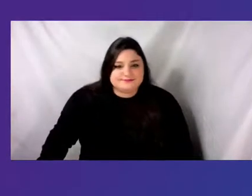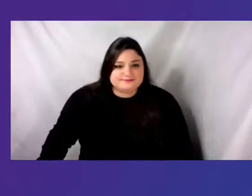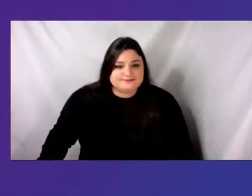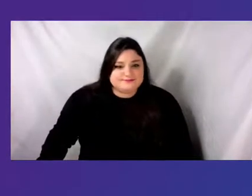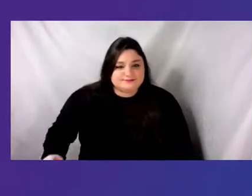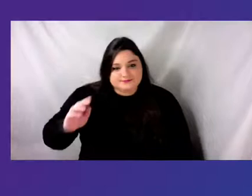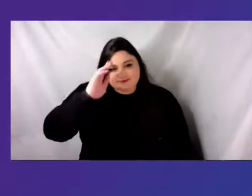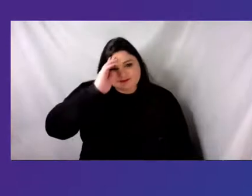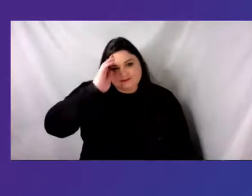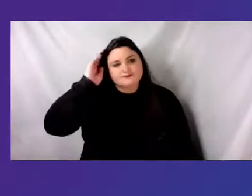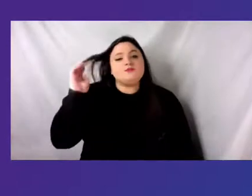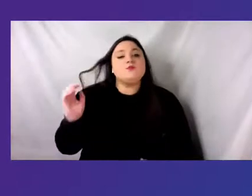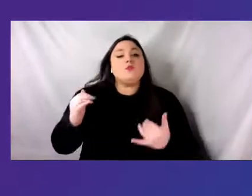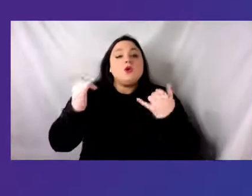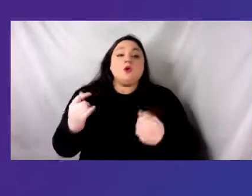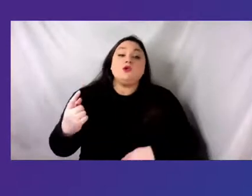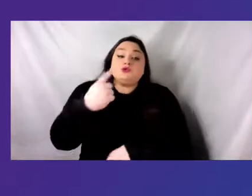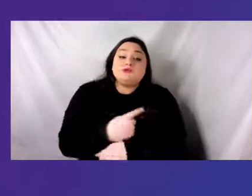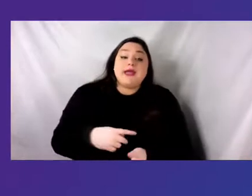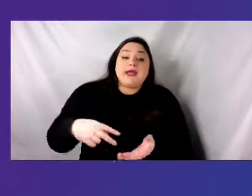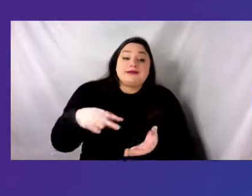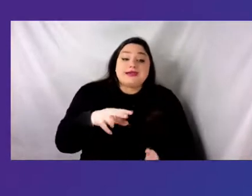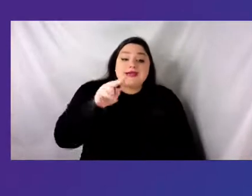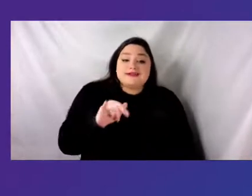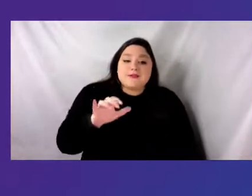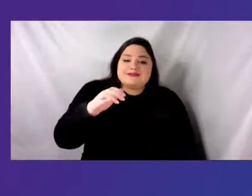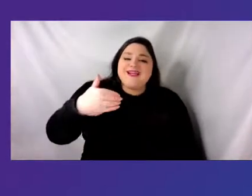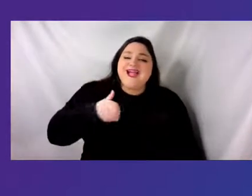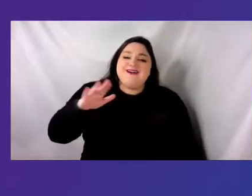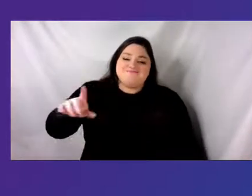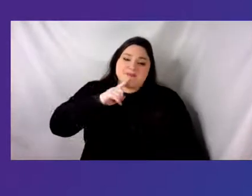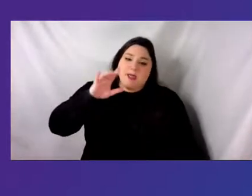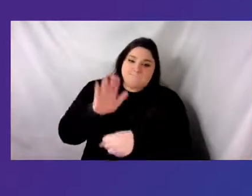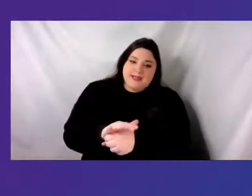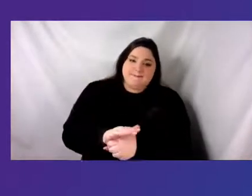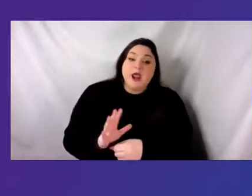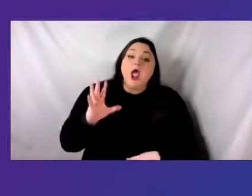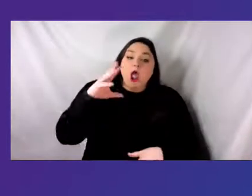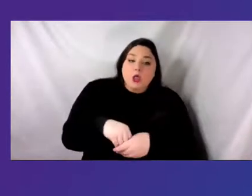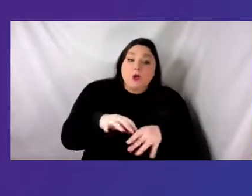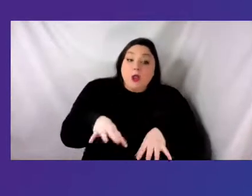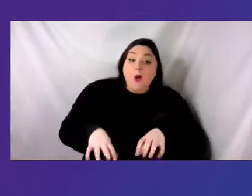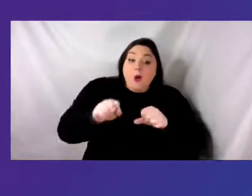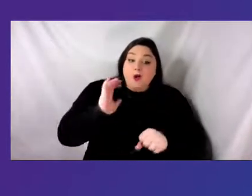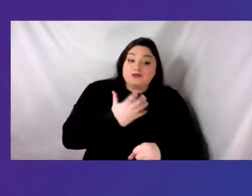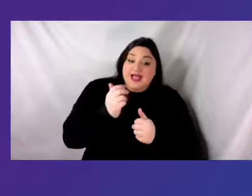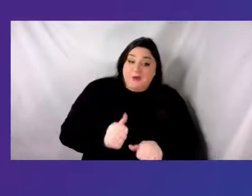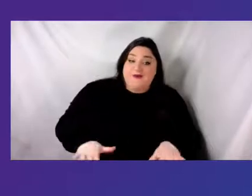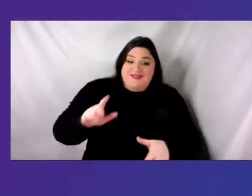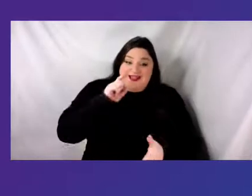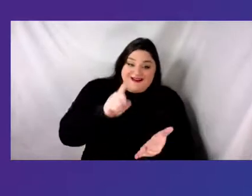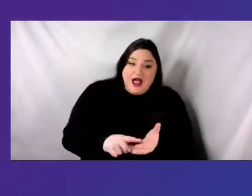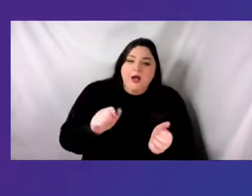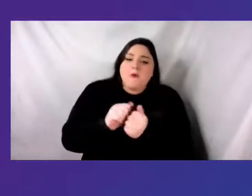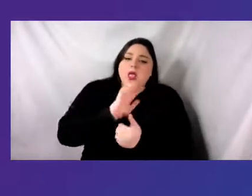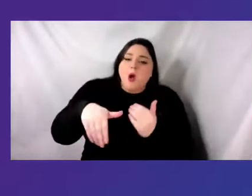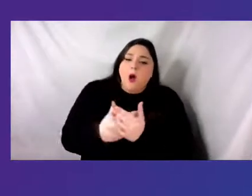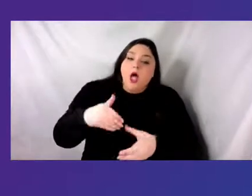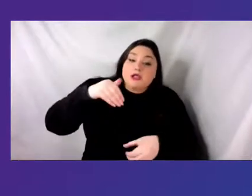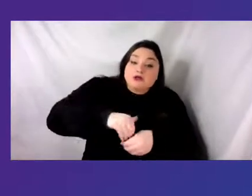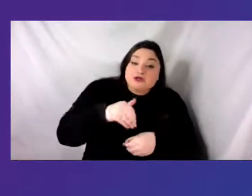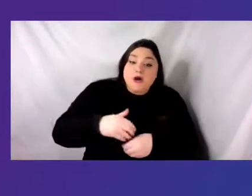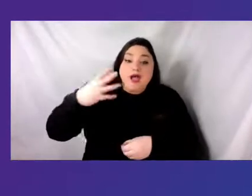commitments and actions include hosting of land acknowledgments in all of our internal and external convening, including